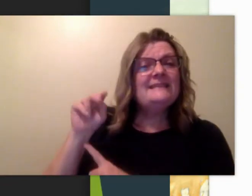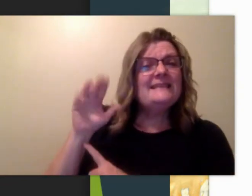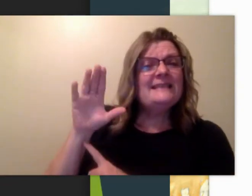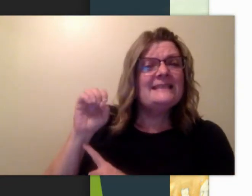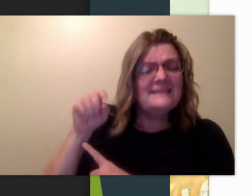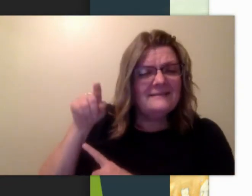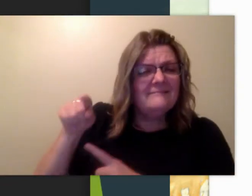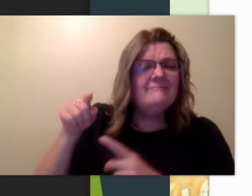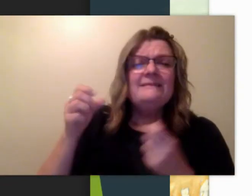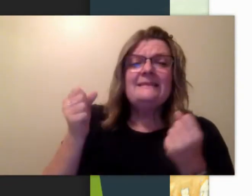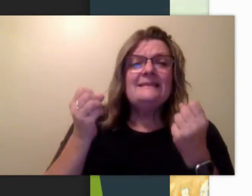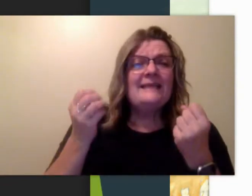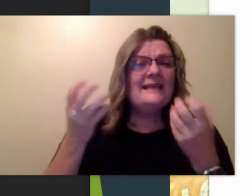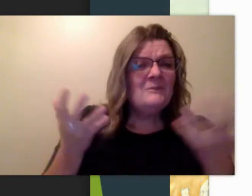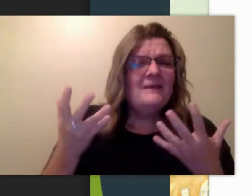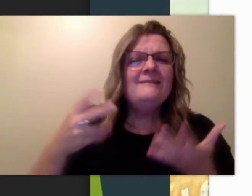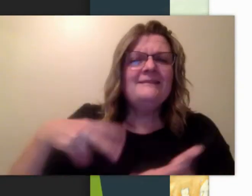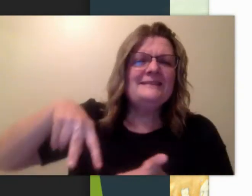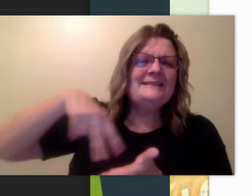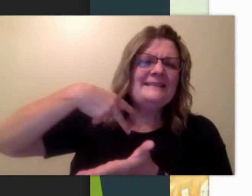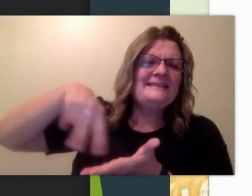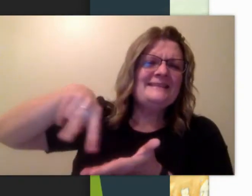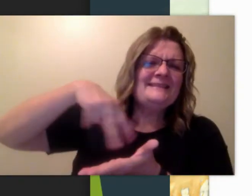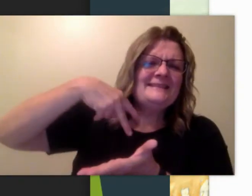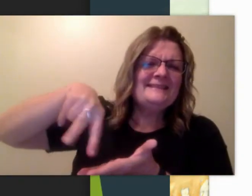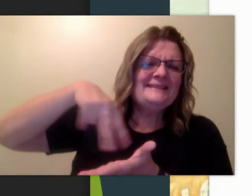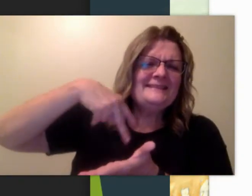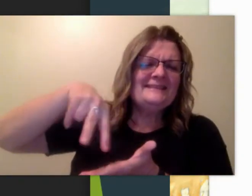The sign for dance is this.